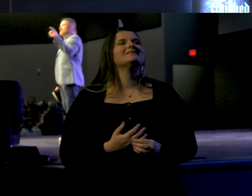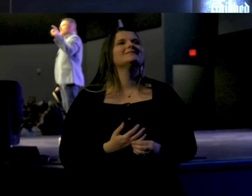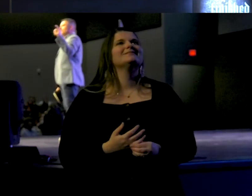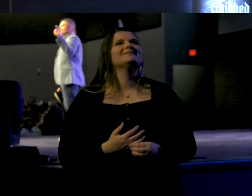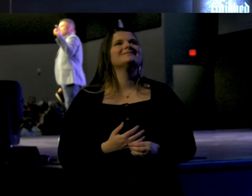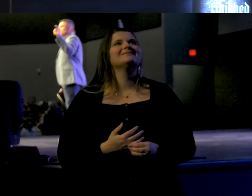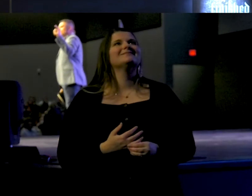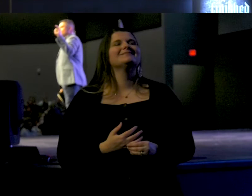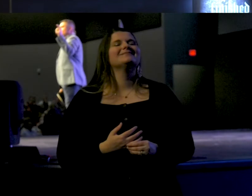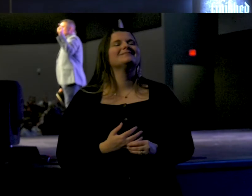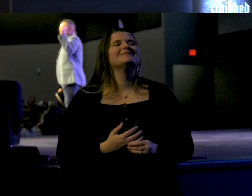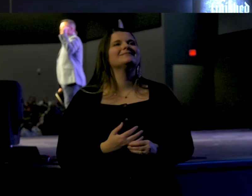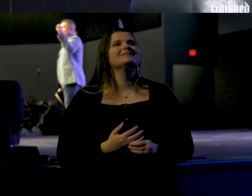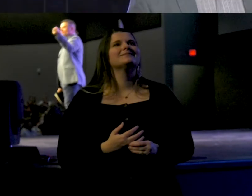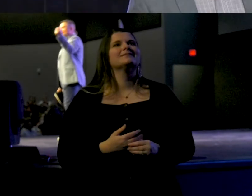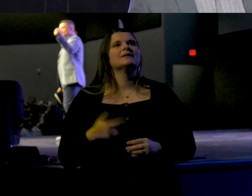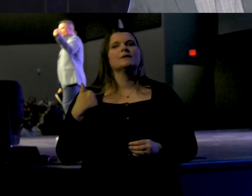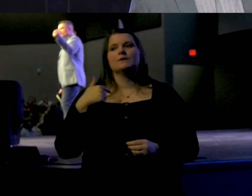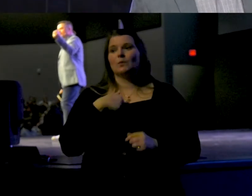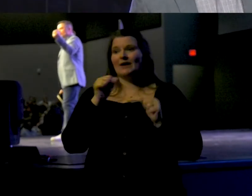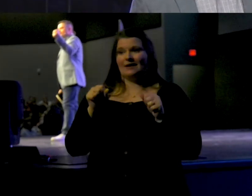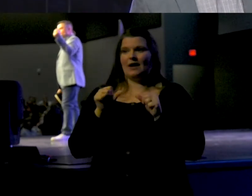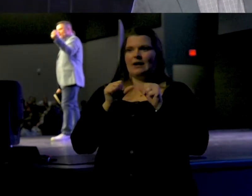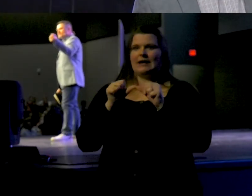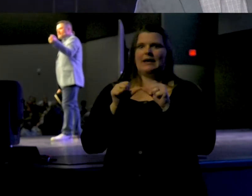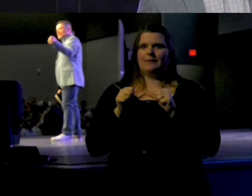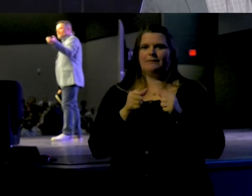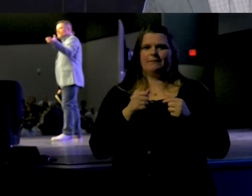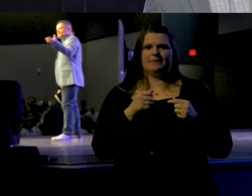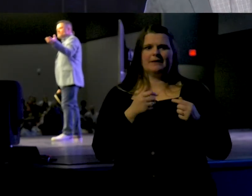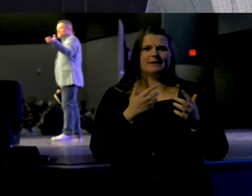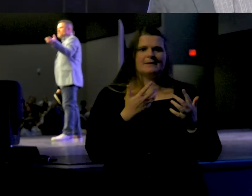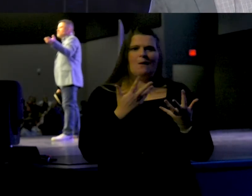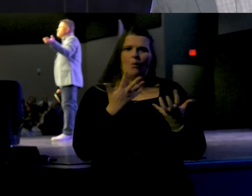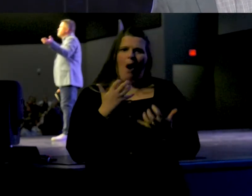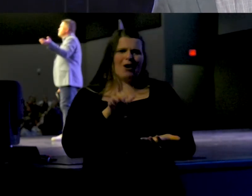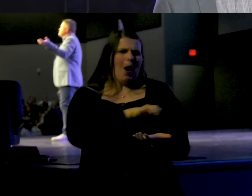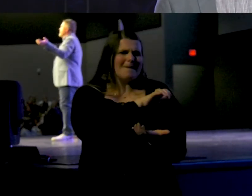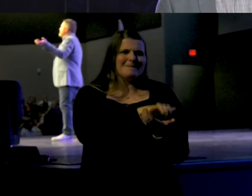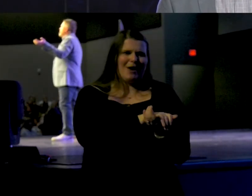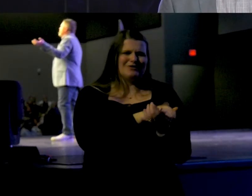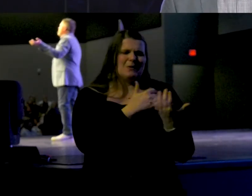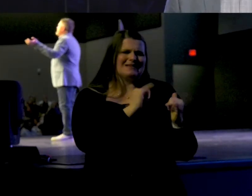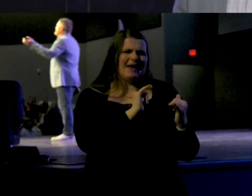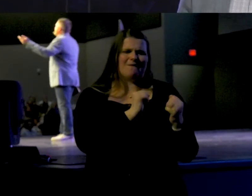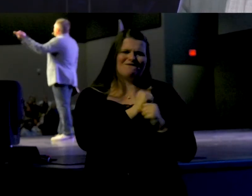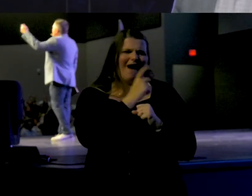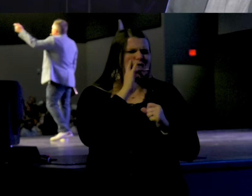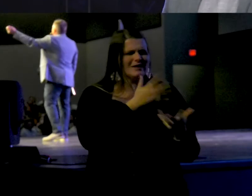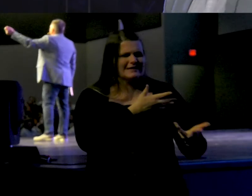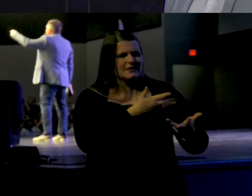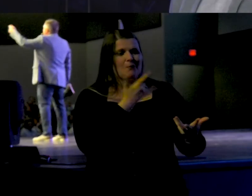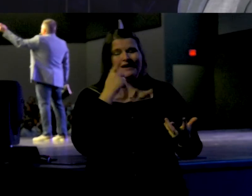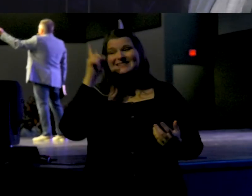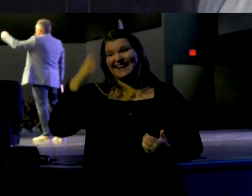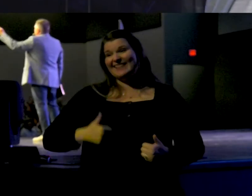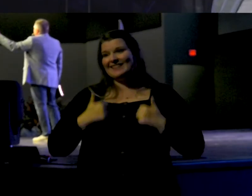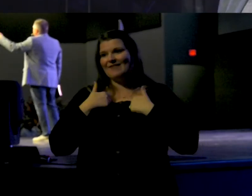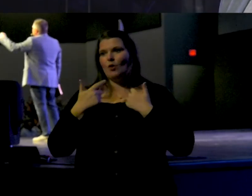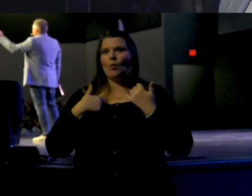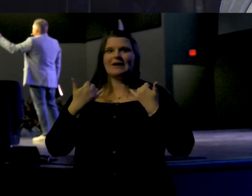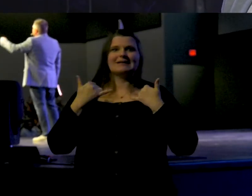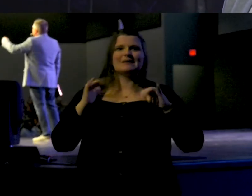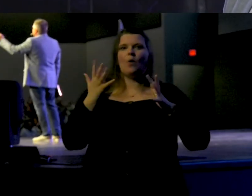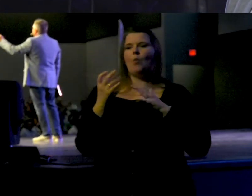See, we can keep fighting for our marriage because He lives. We can keep waving the flag for